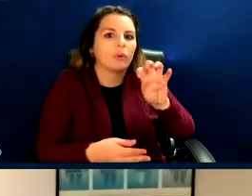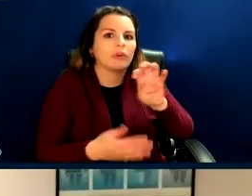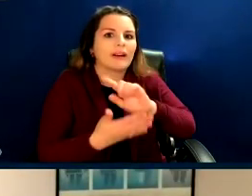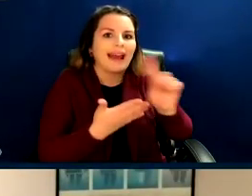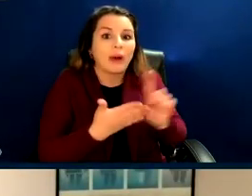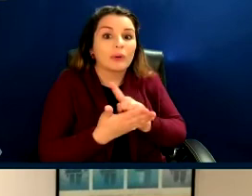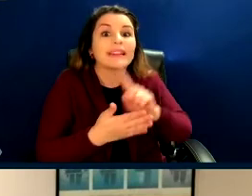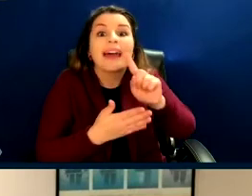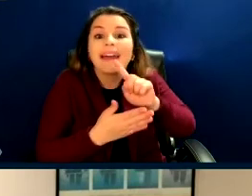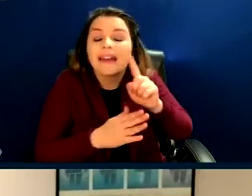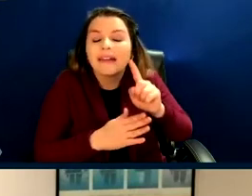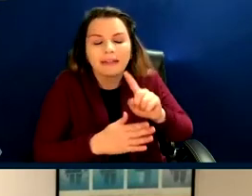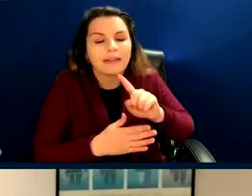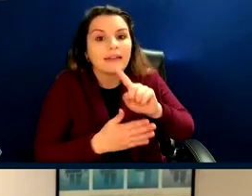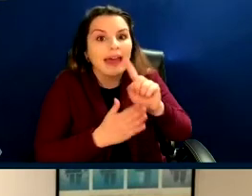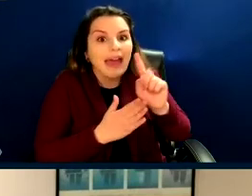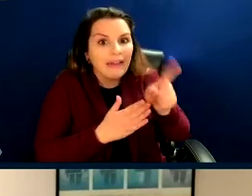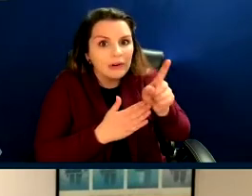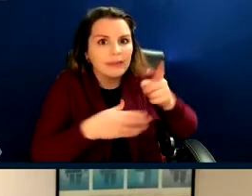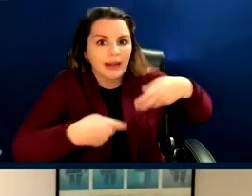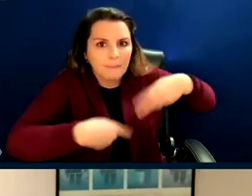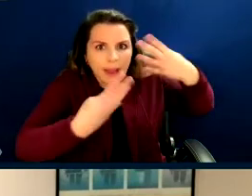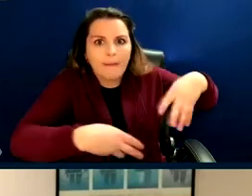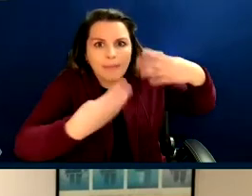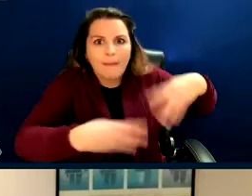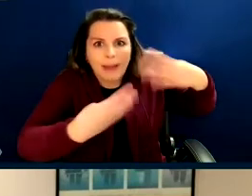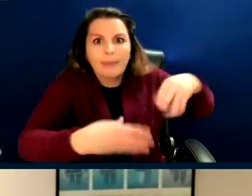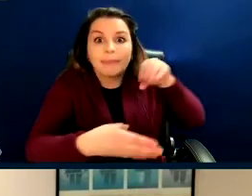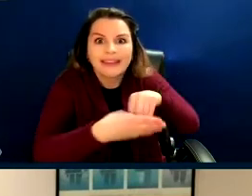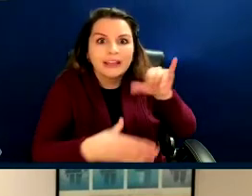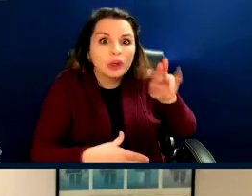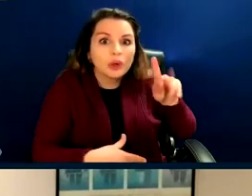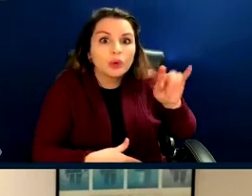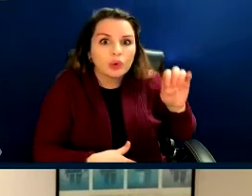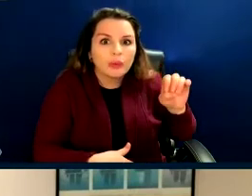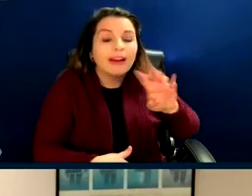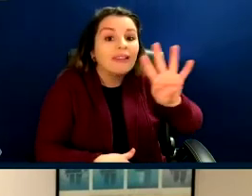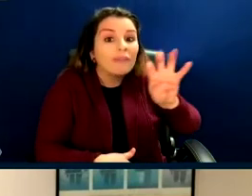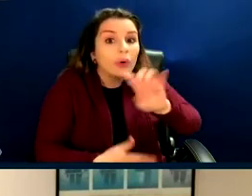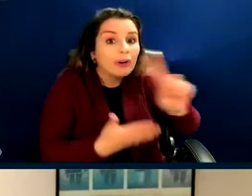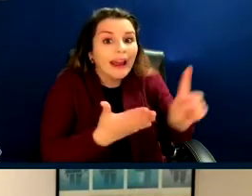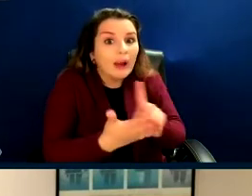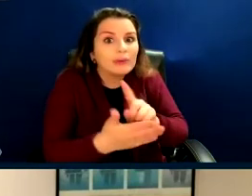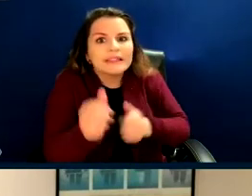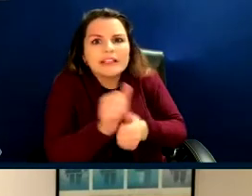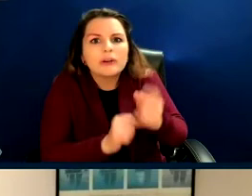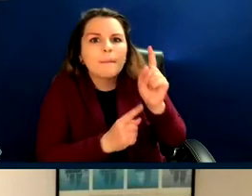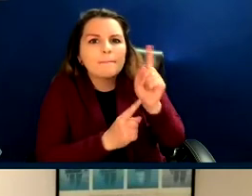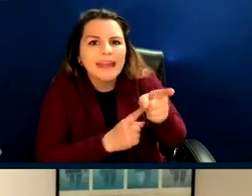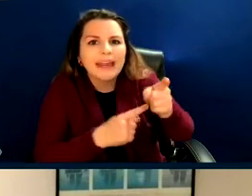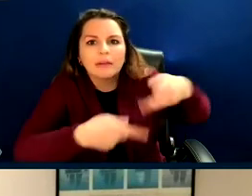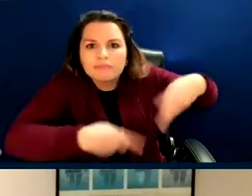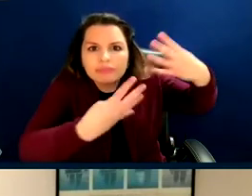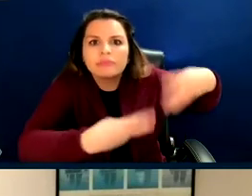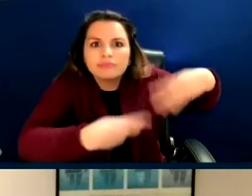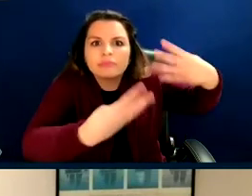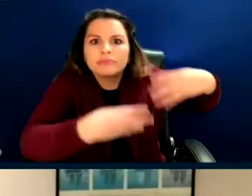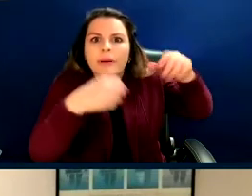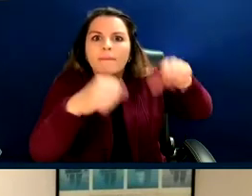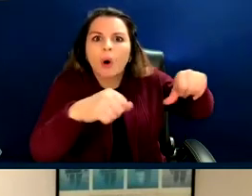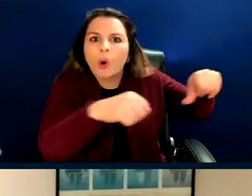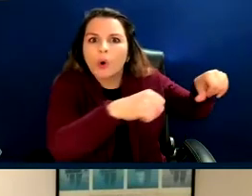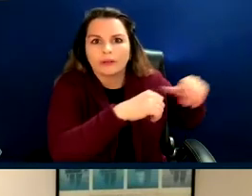per minute of content being uploaded just to YouTube 400 hours per minute, just to YouTube.